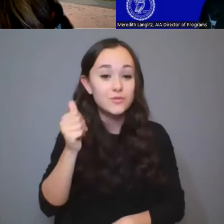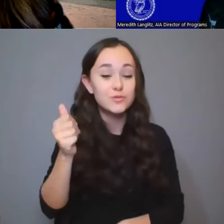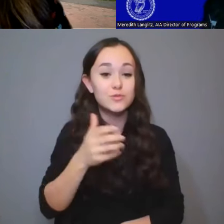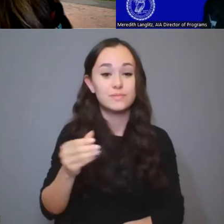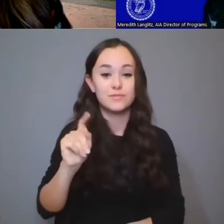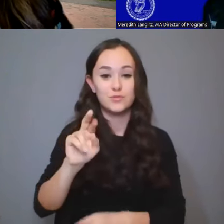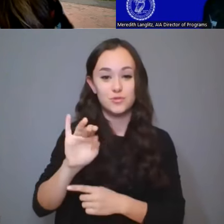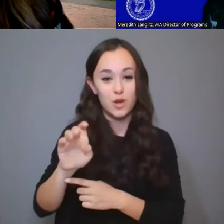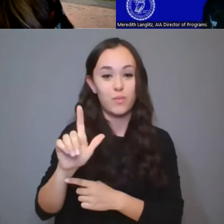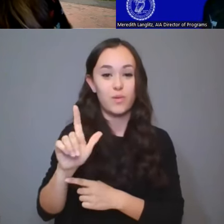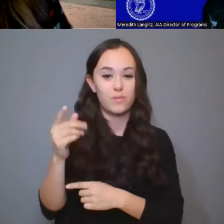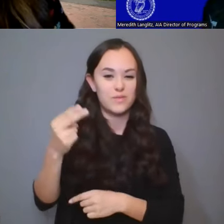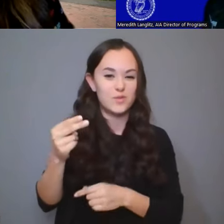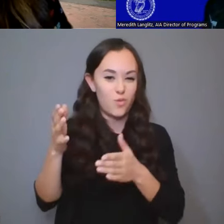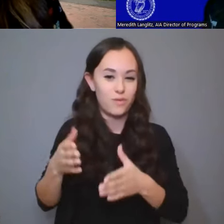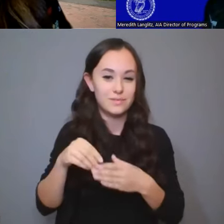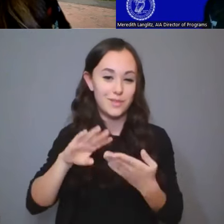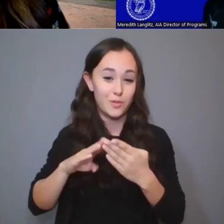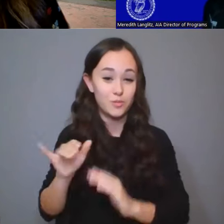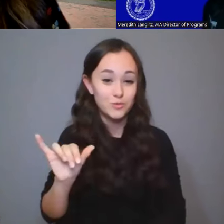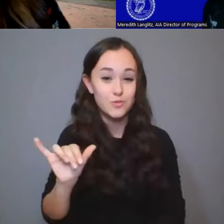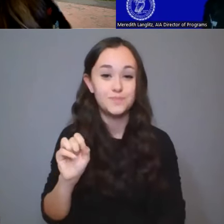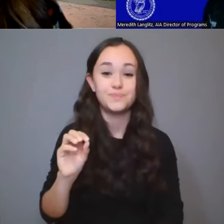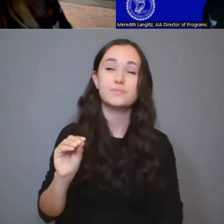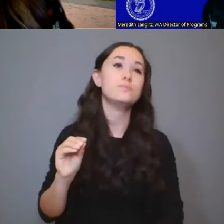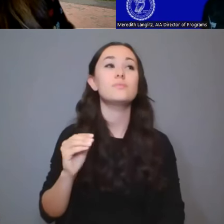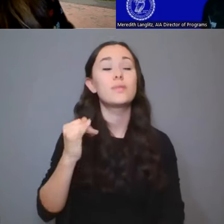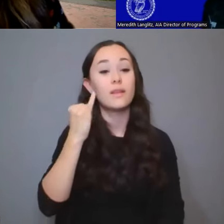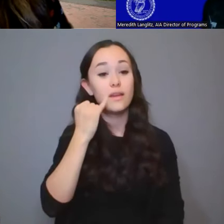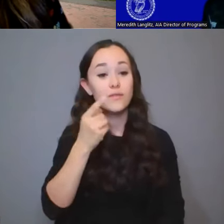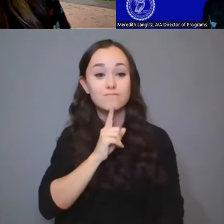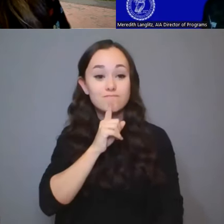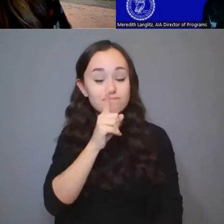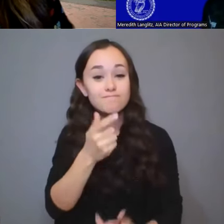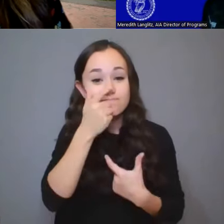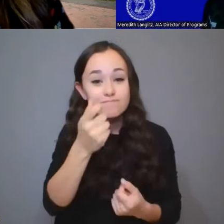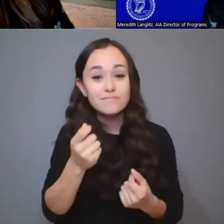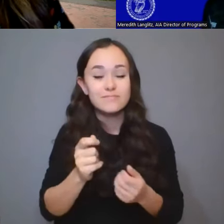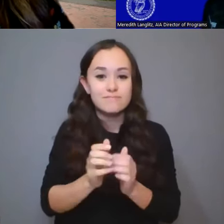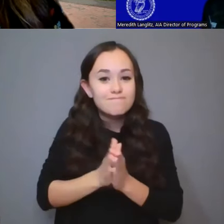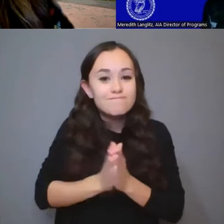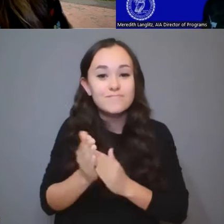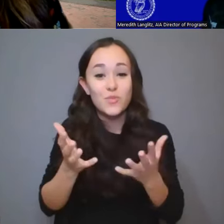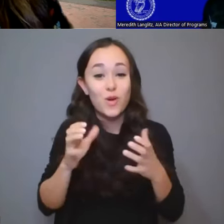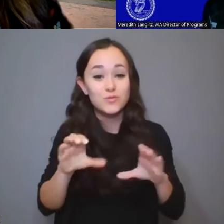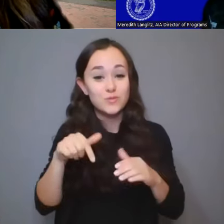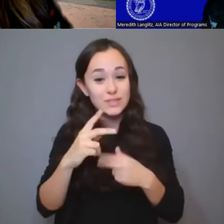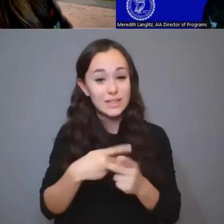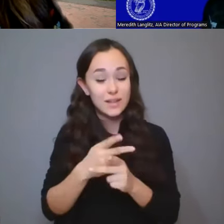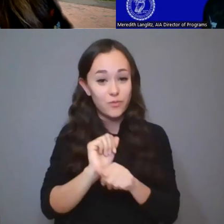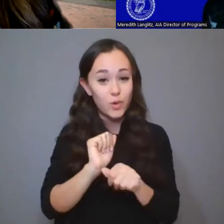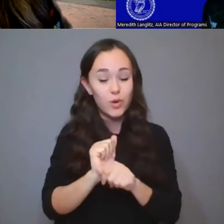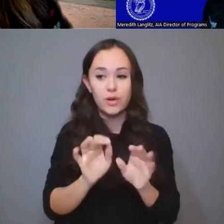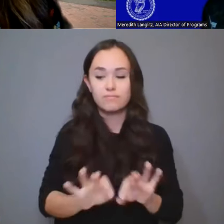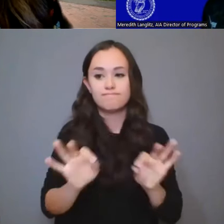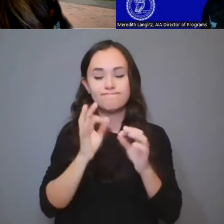the community. So I think, you if you're looking at really wanting to do this kind of work, thinking about what kinds of, you